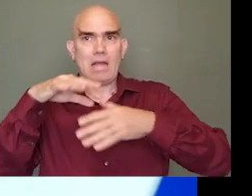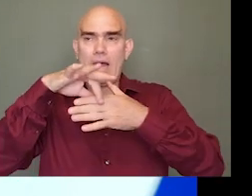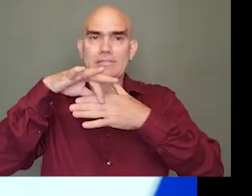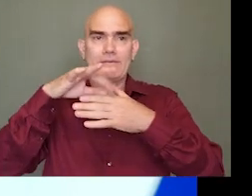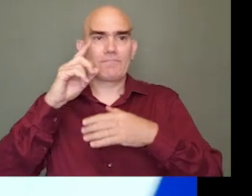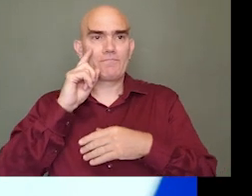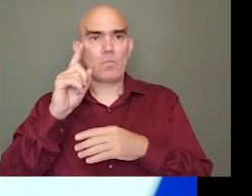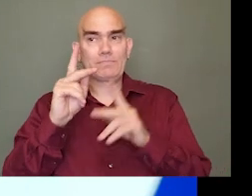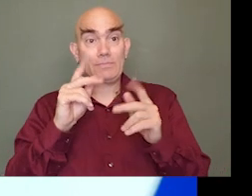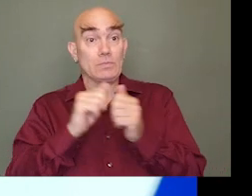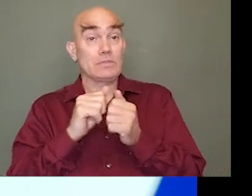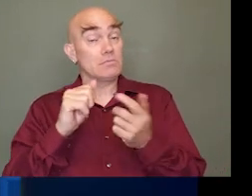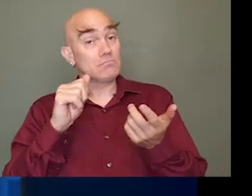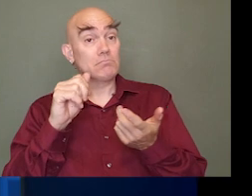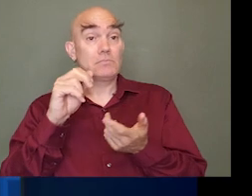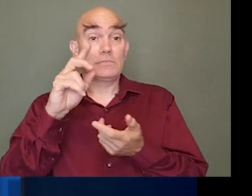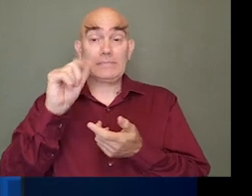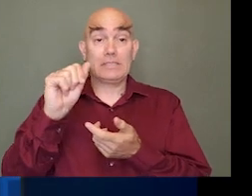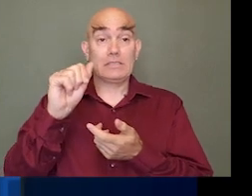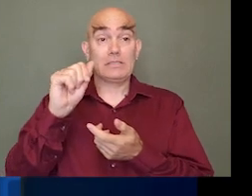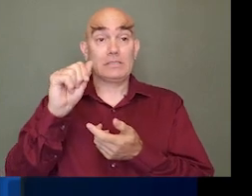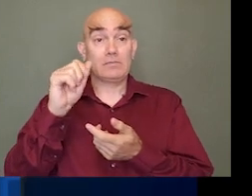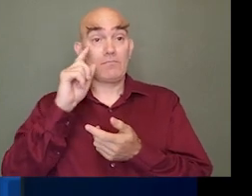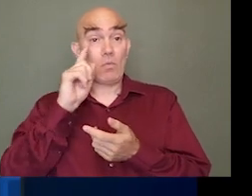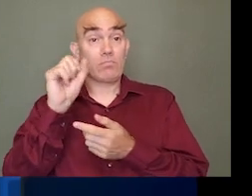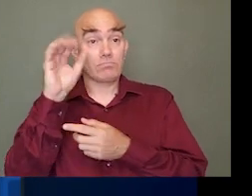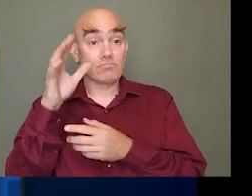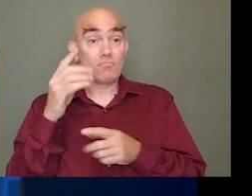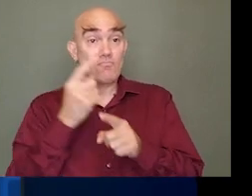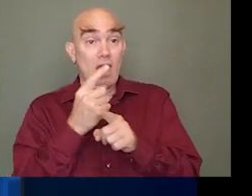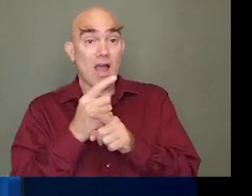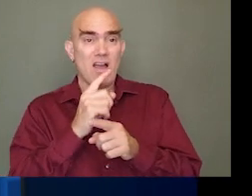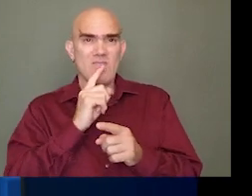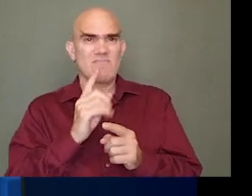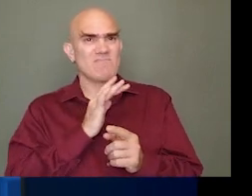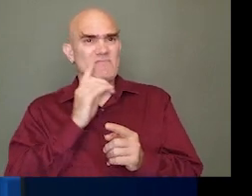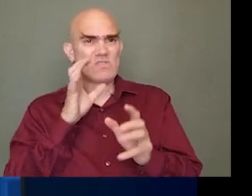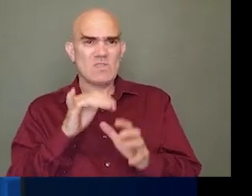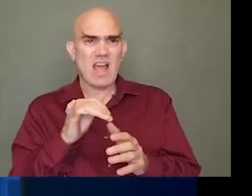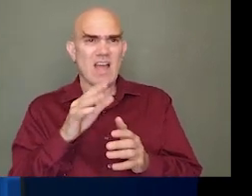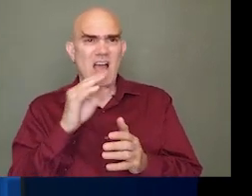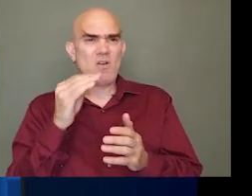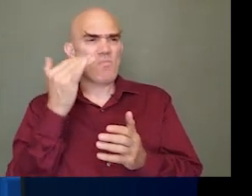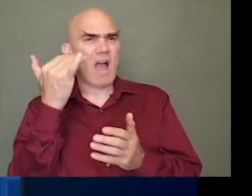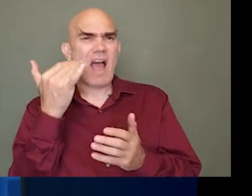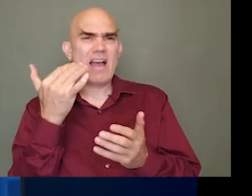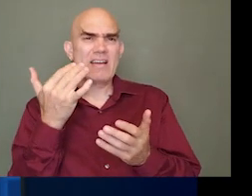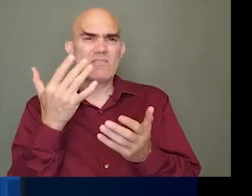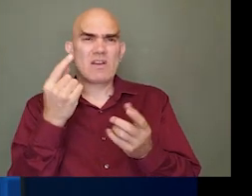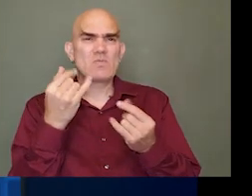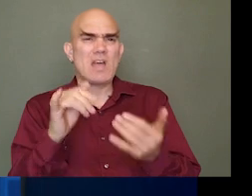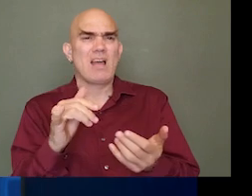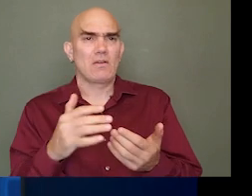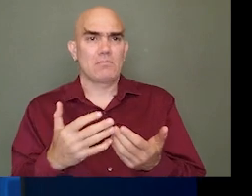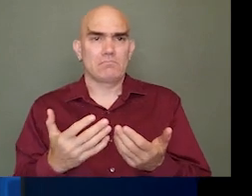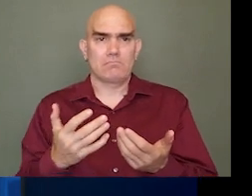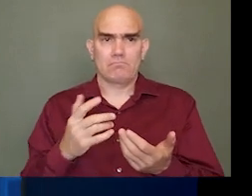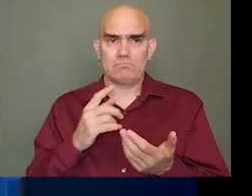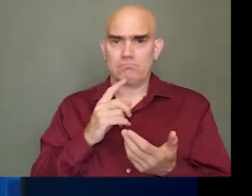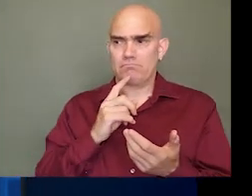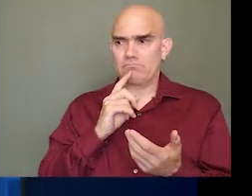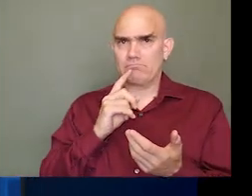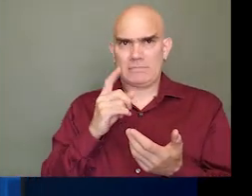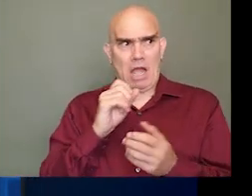disabilities, right? Why was it important for you to do that, and why was that? It's needed, obviously. Well, I have multiple